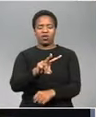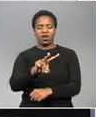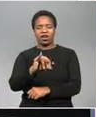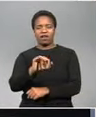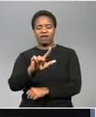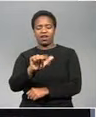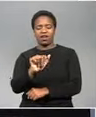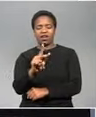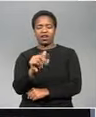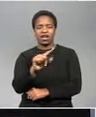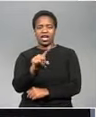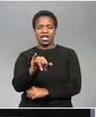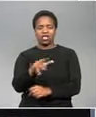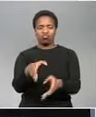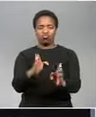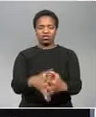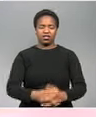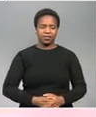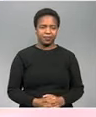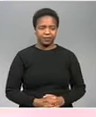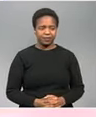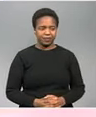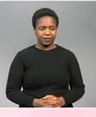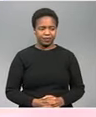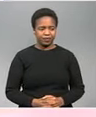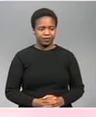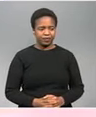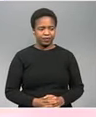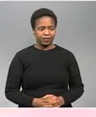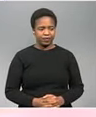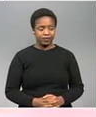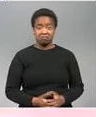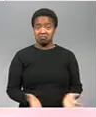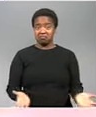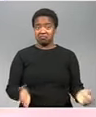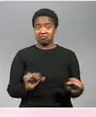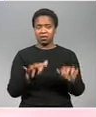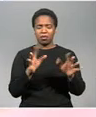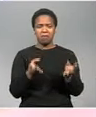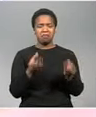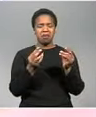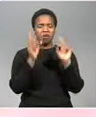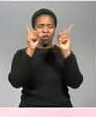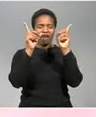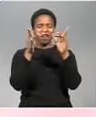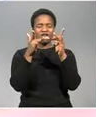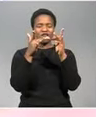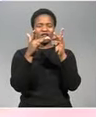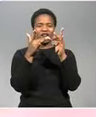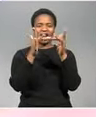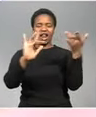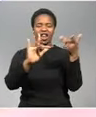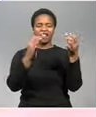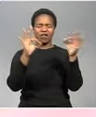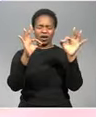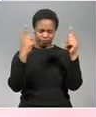reporter Masekhura has more for the beneficiaries of fiber to the home this day is